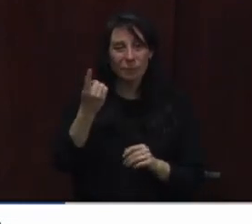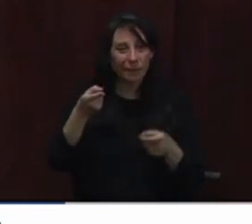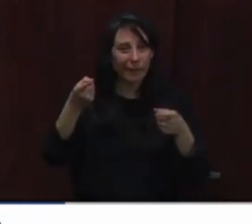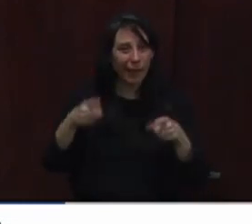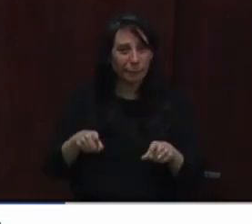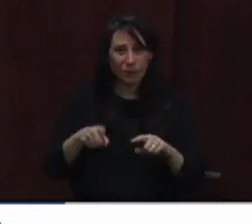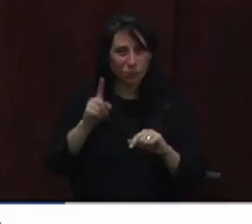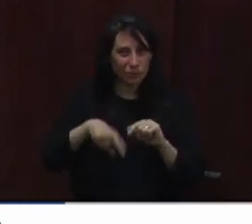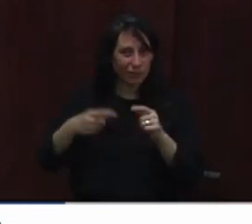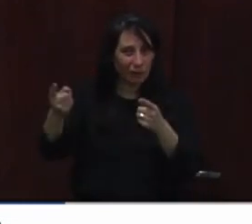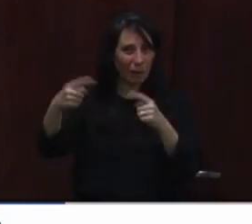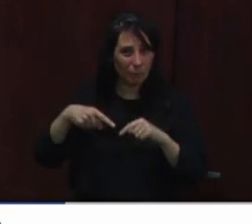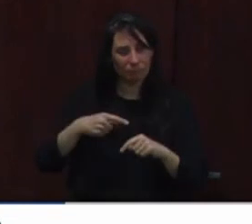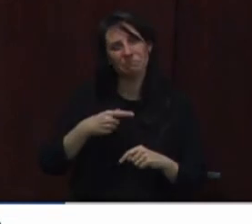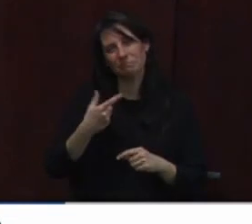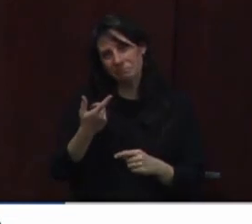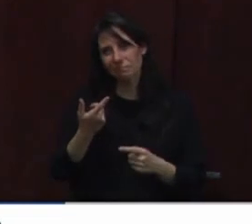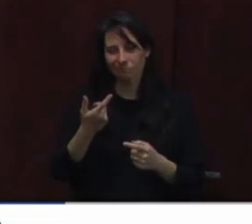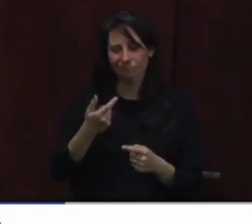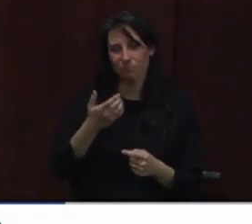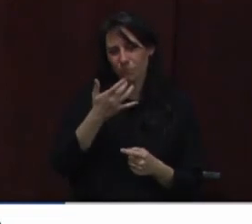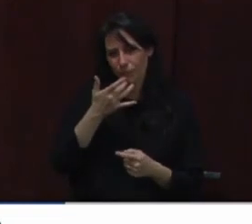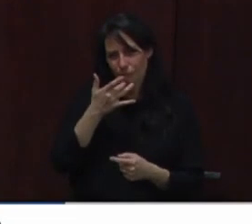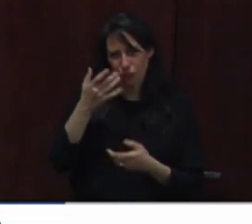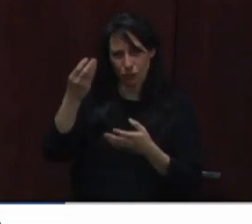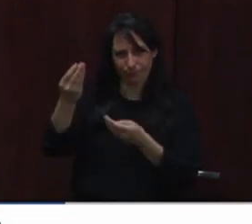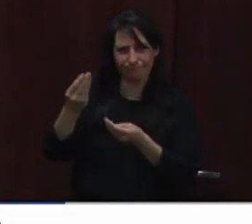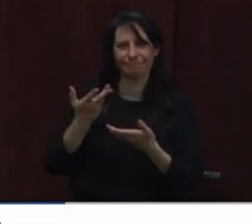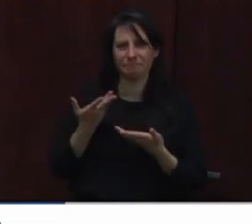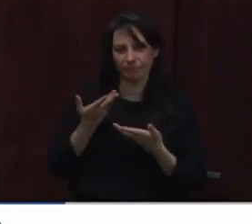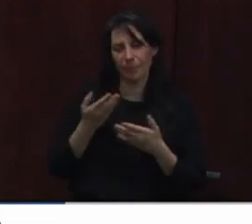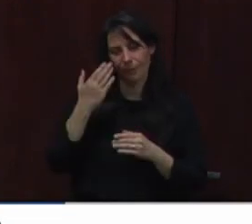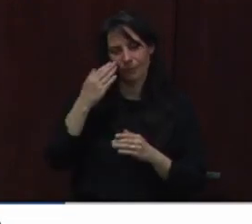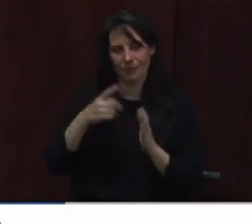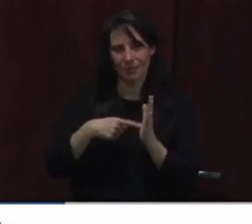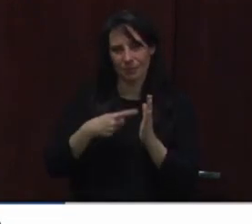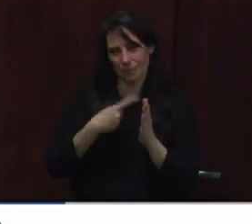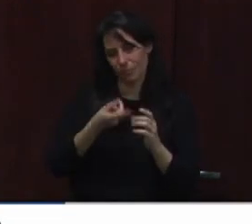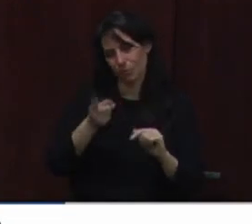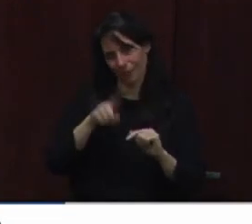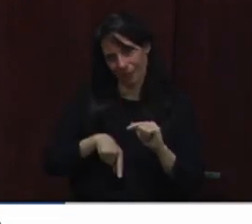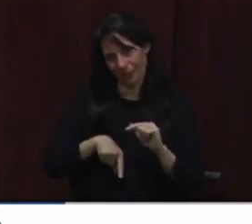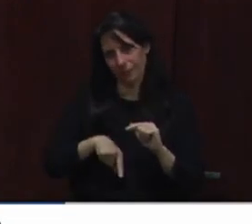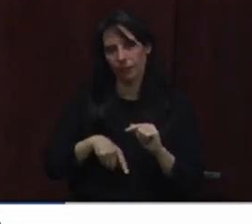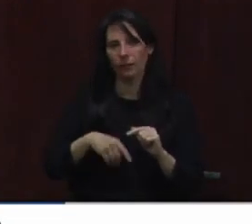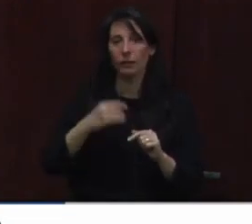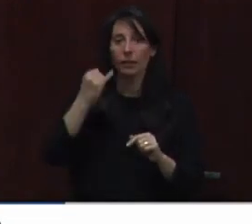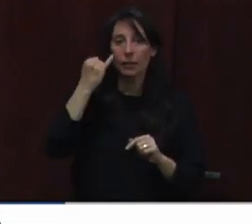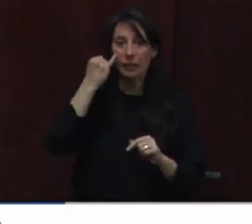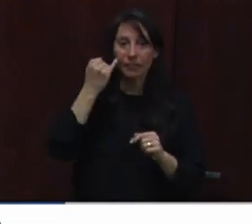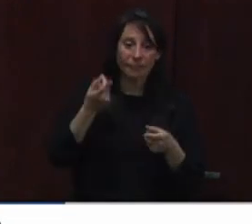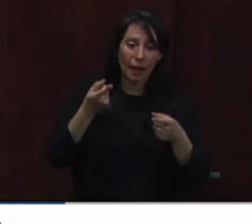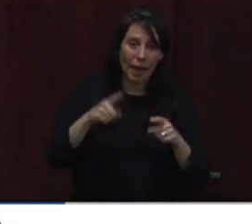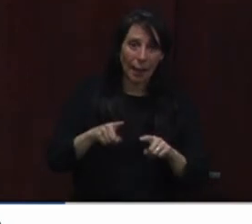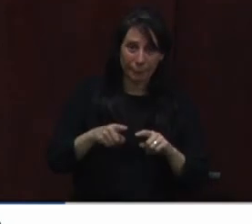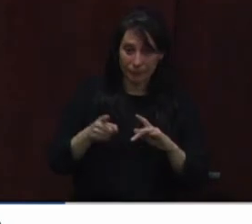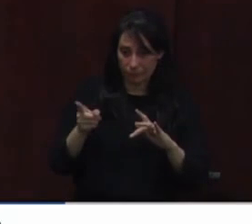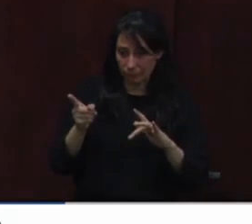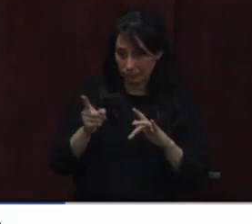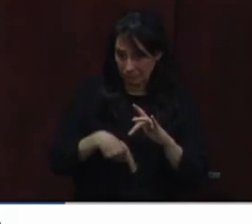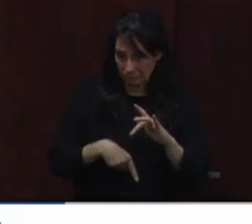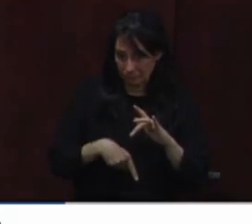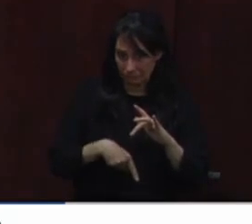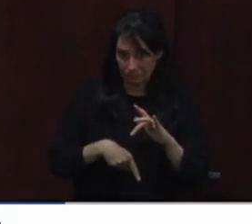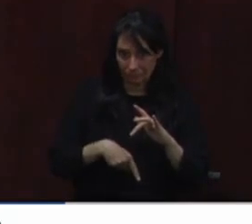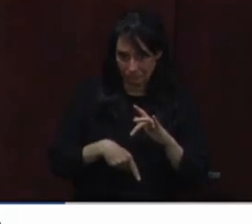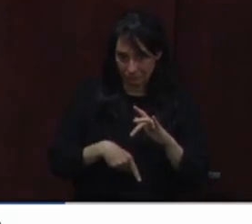absolutely necessary to do so. So if at the end of the day we've had a no-show, that's one of those doses that we reach